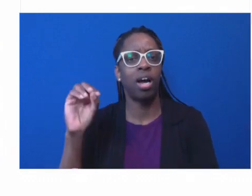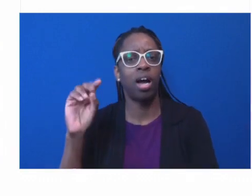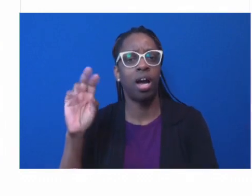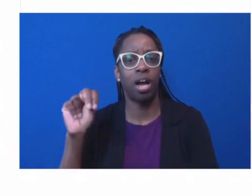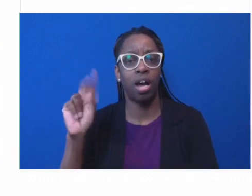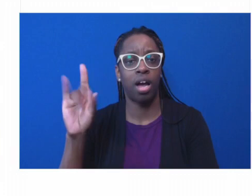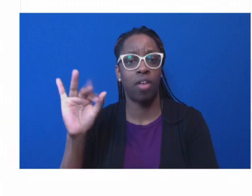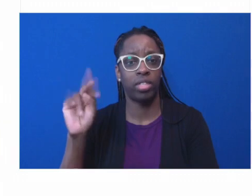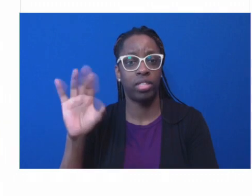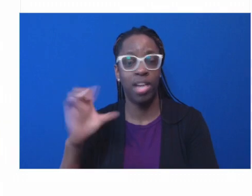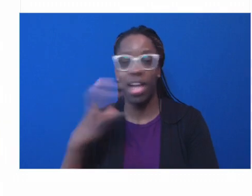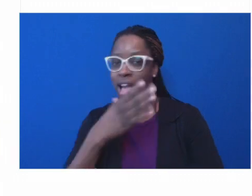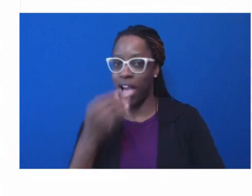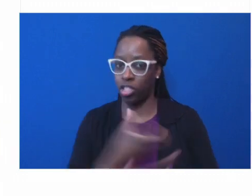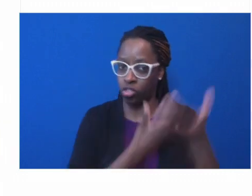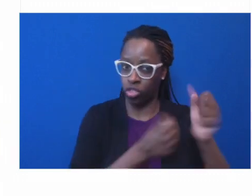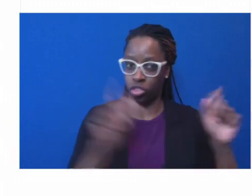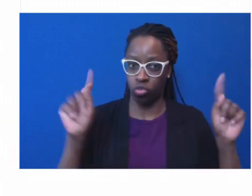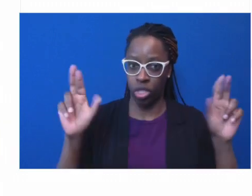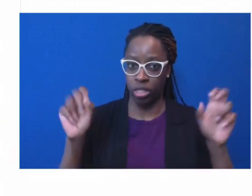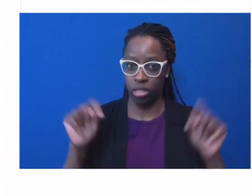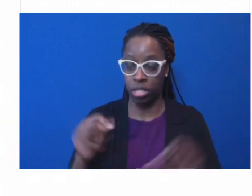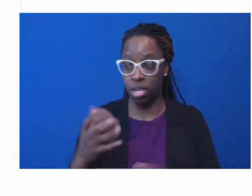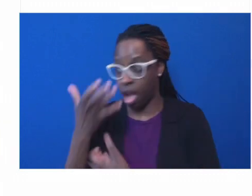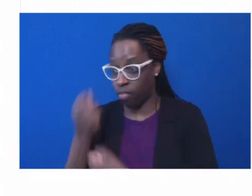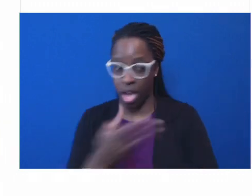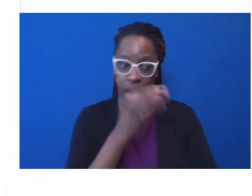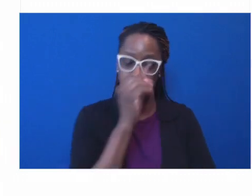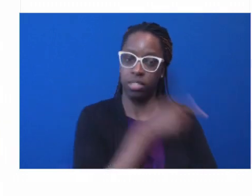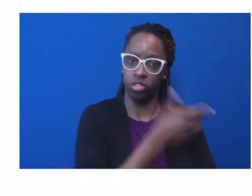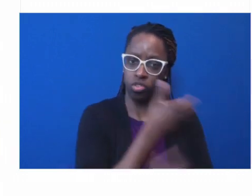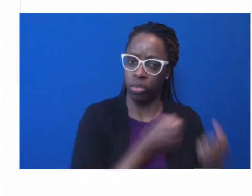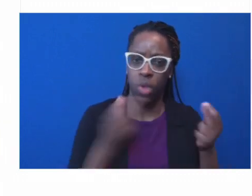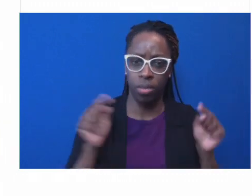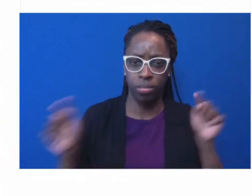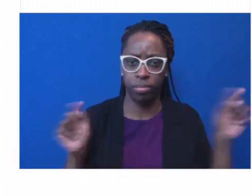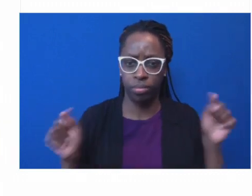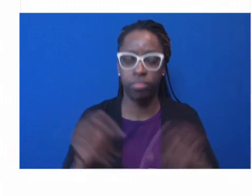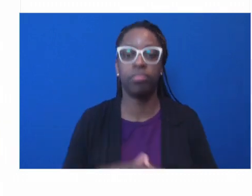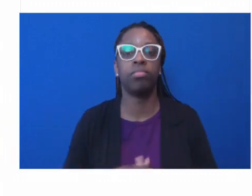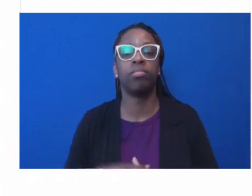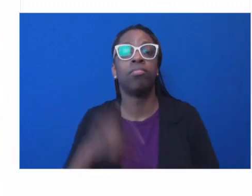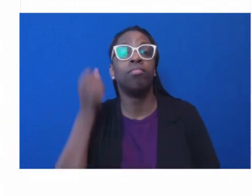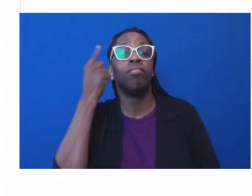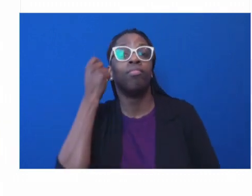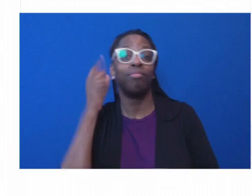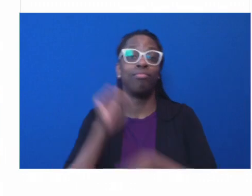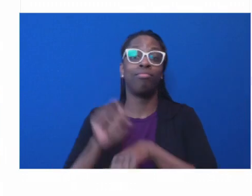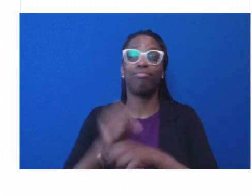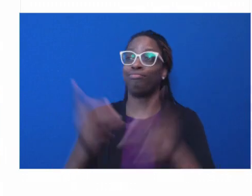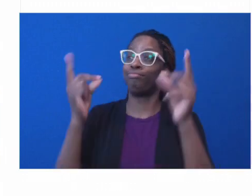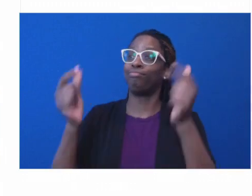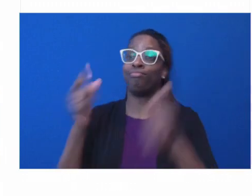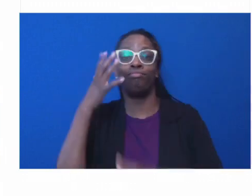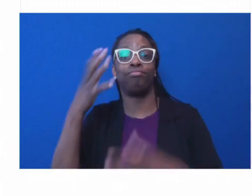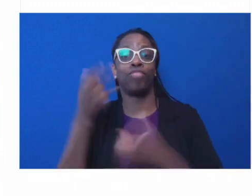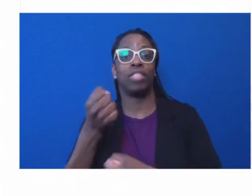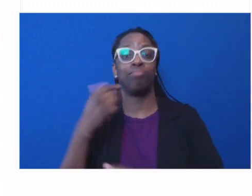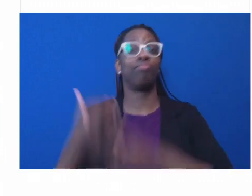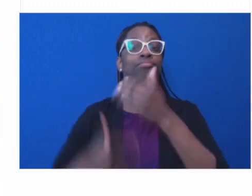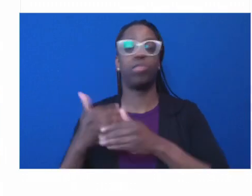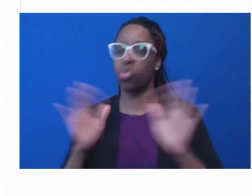work. It's not, it doesn't happen overnight. But, but losing that confidence, losing that trust can happen